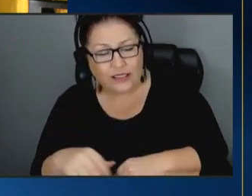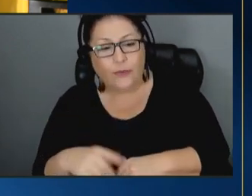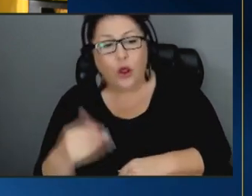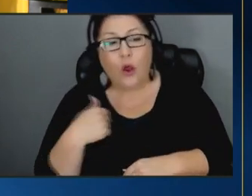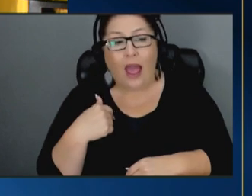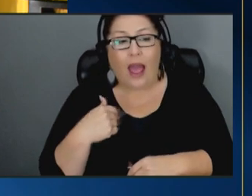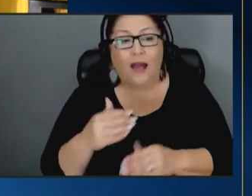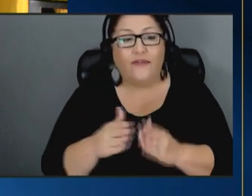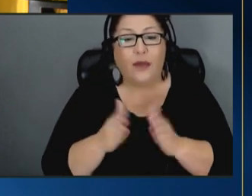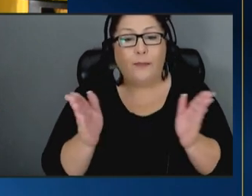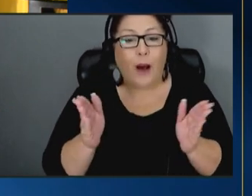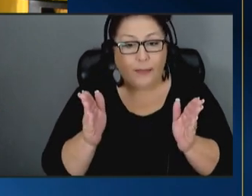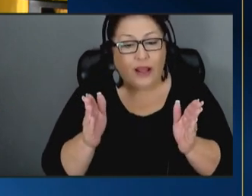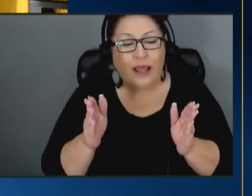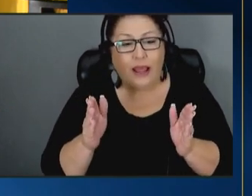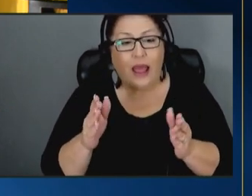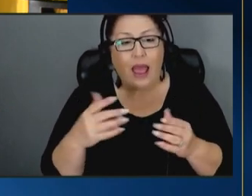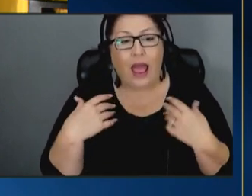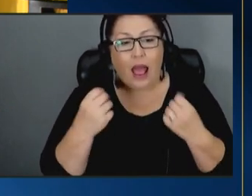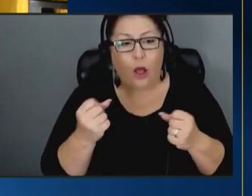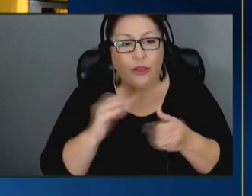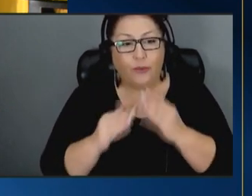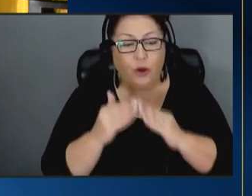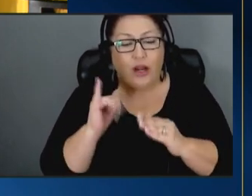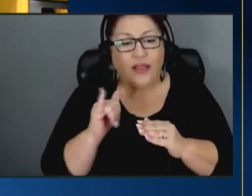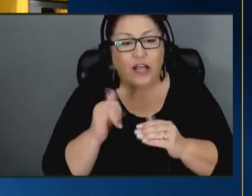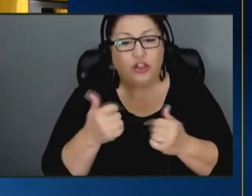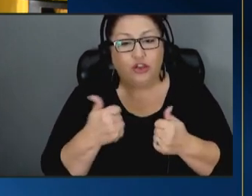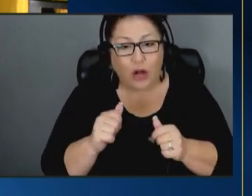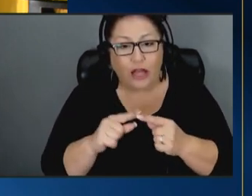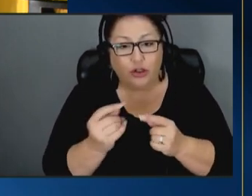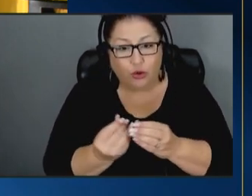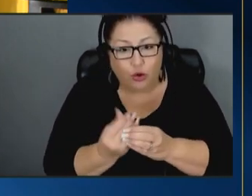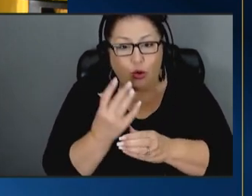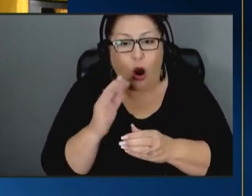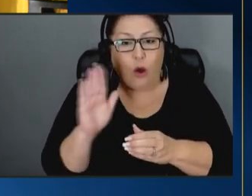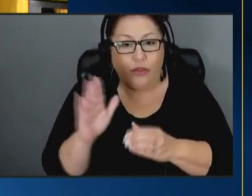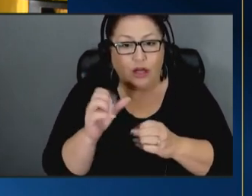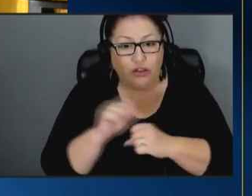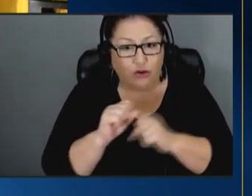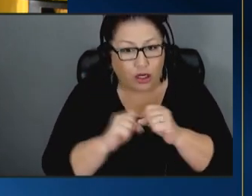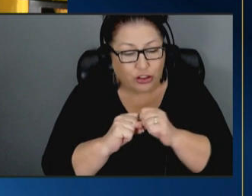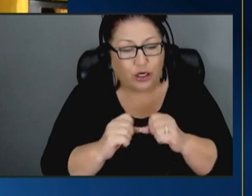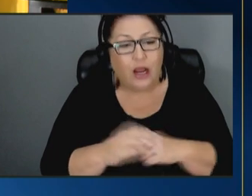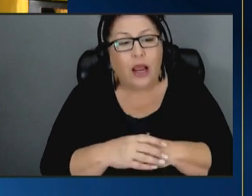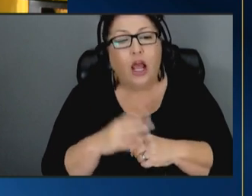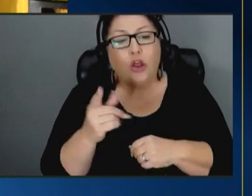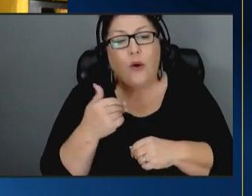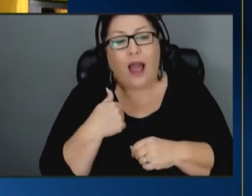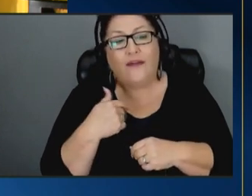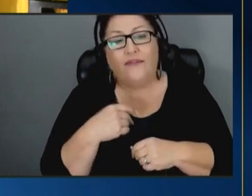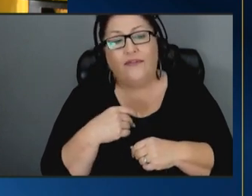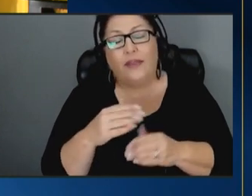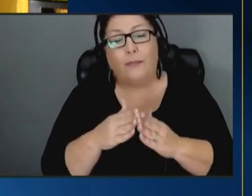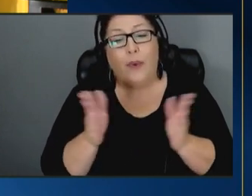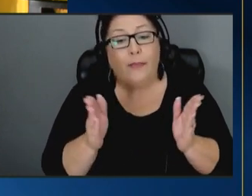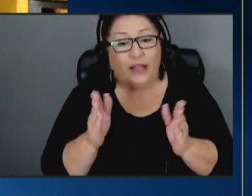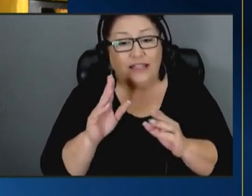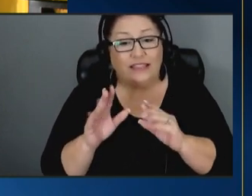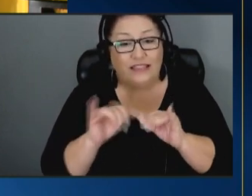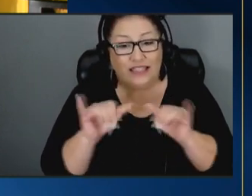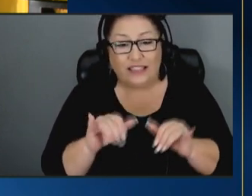community that is trying to grow the infrastructure right so you've got these public systems that are all recognizing the